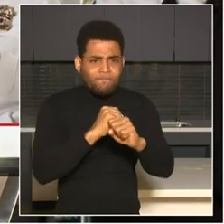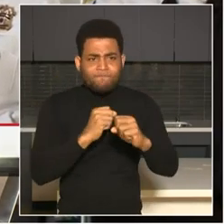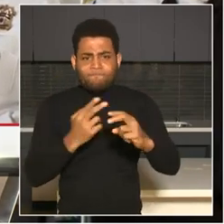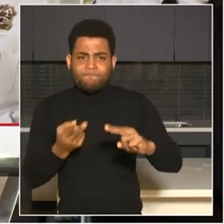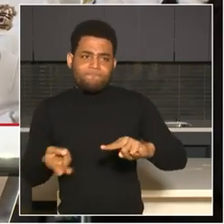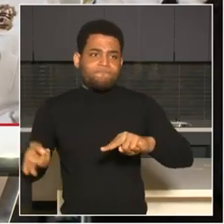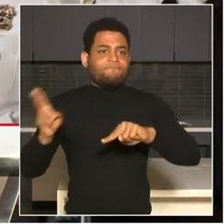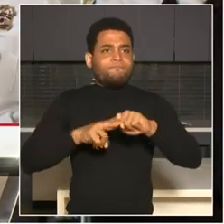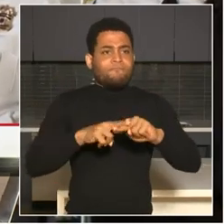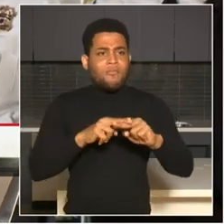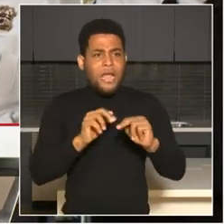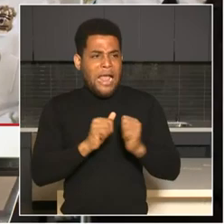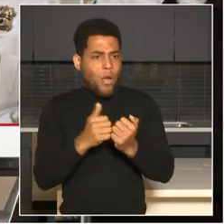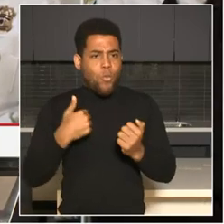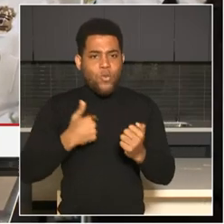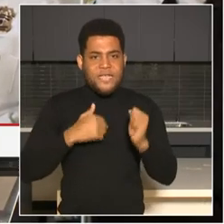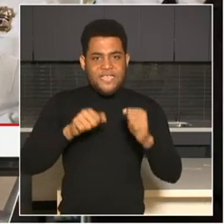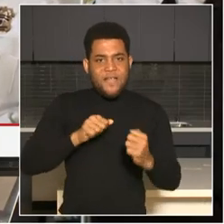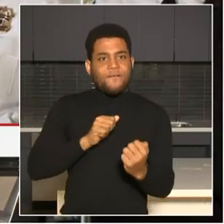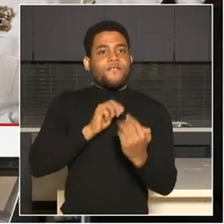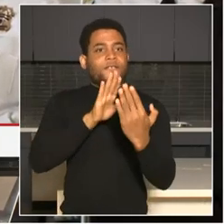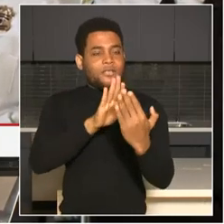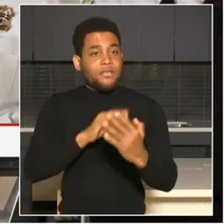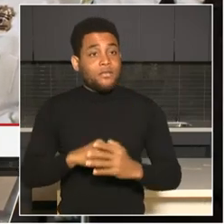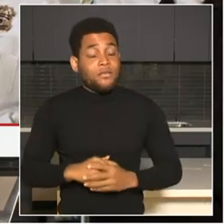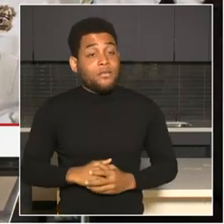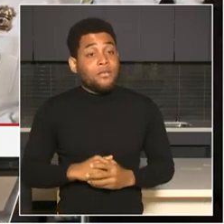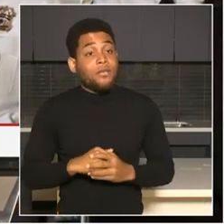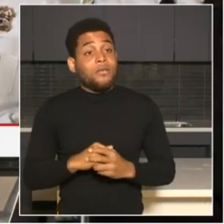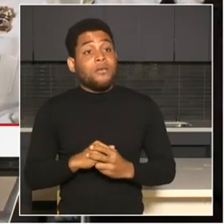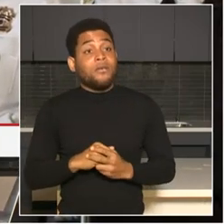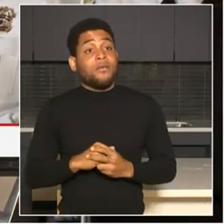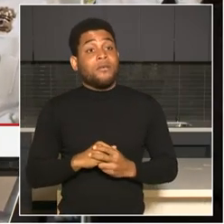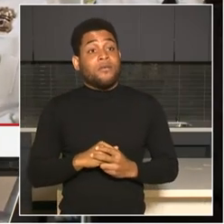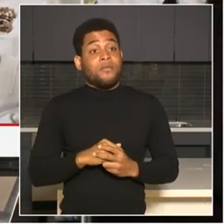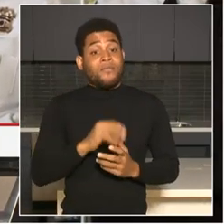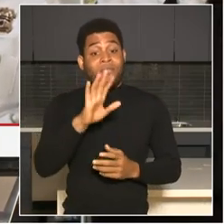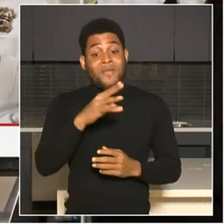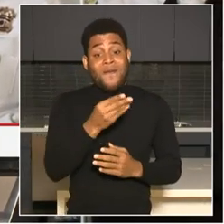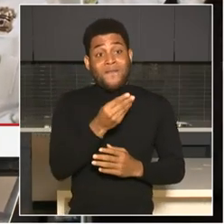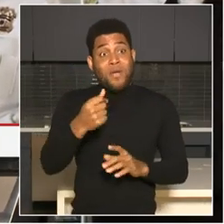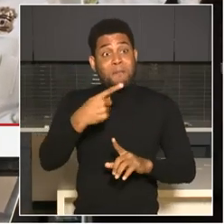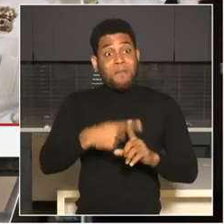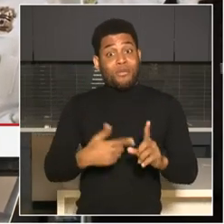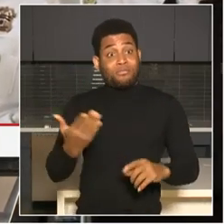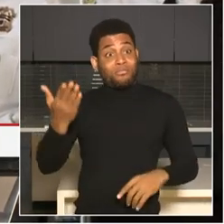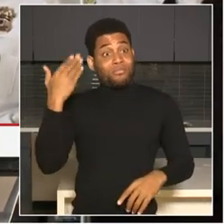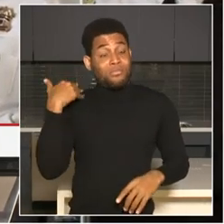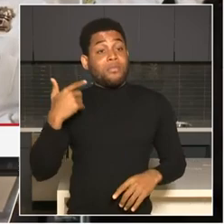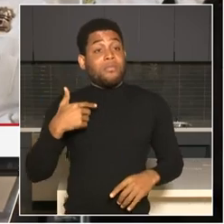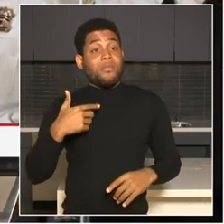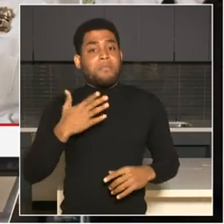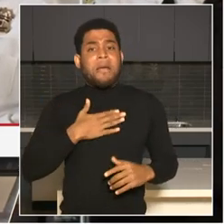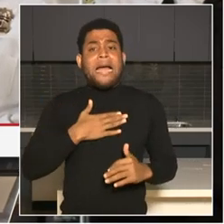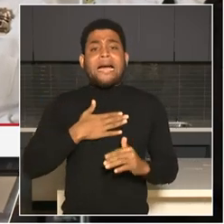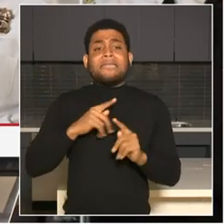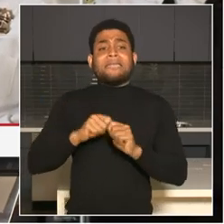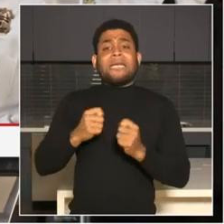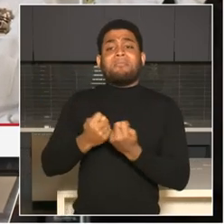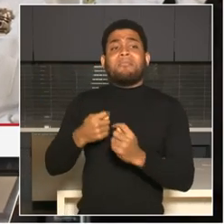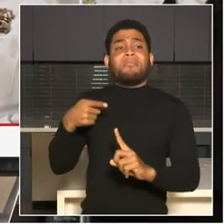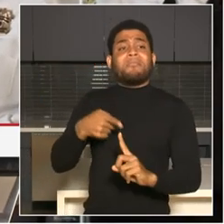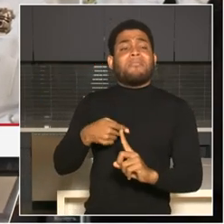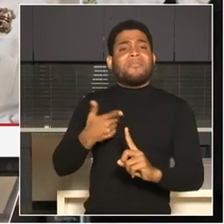and in the region. Over the past few months, I've been working with my team to really look into how we, how our department